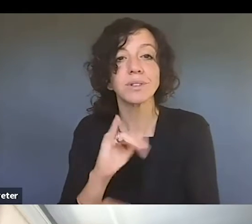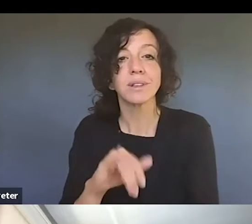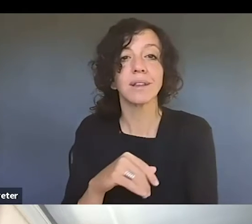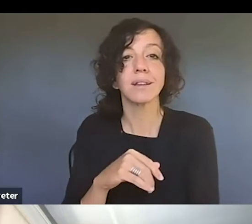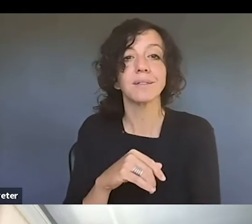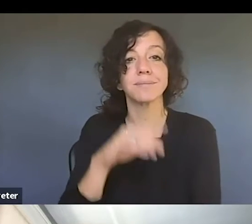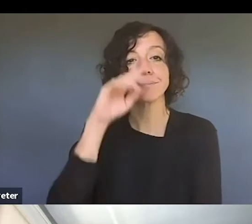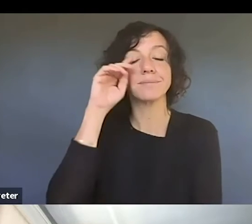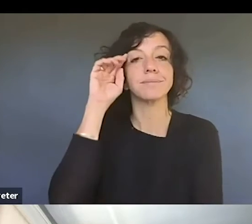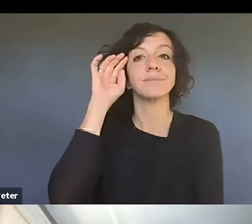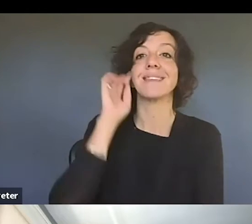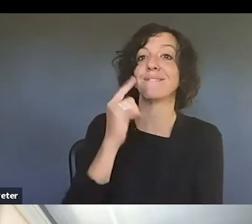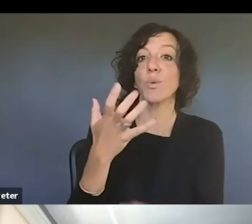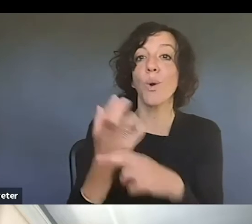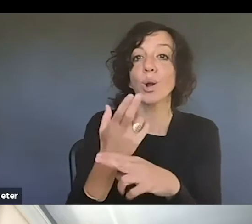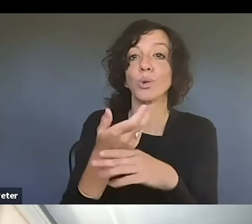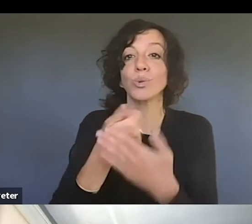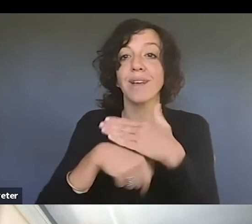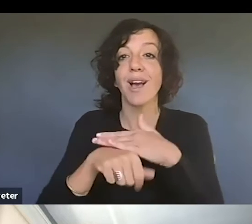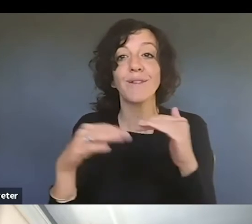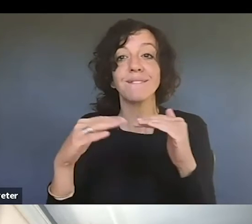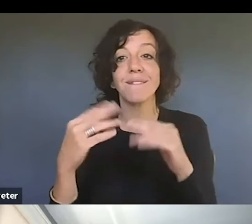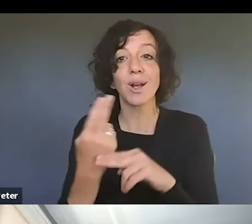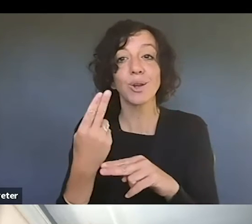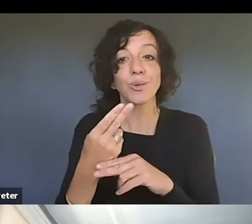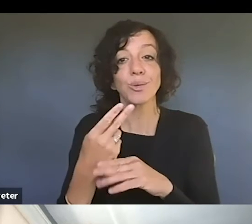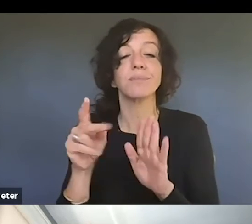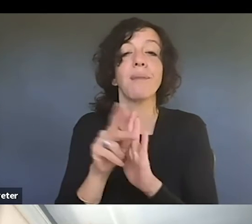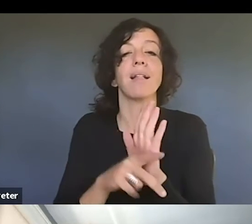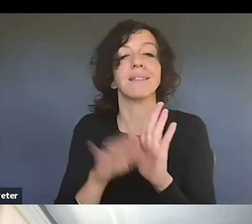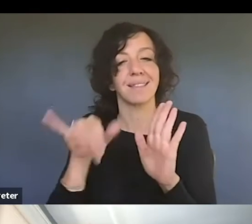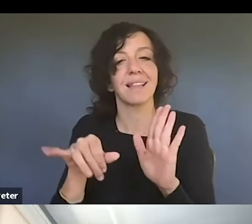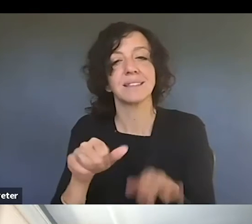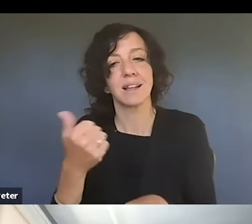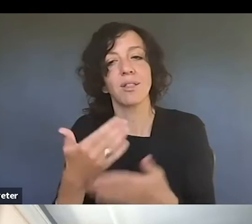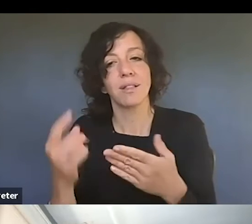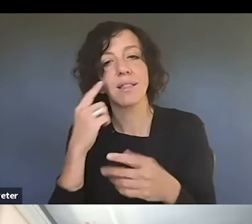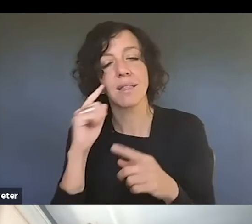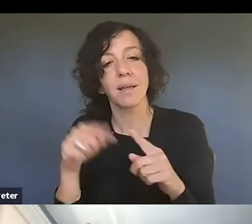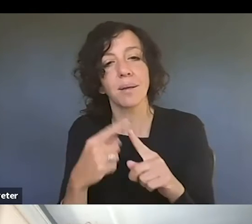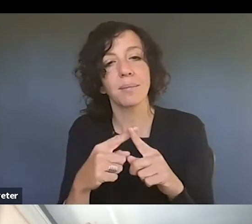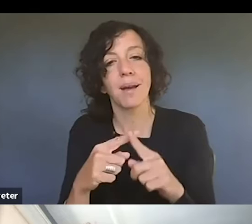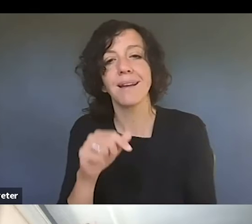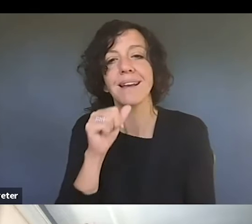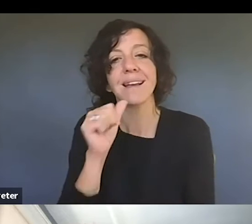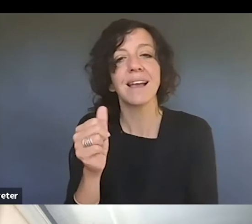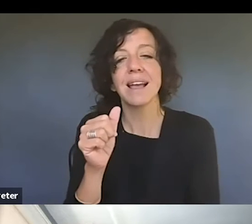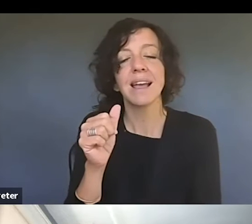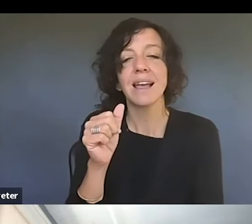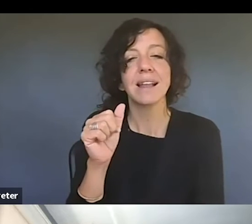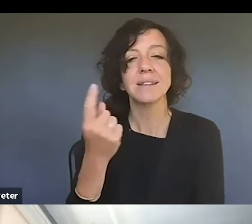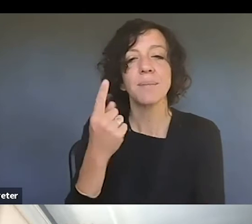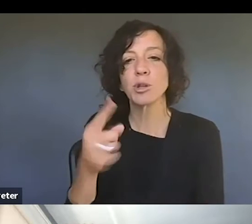that's another consideration, but you shouldn't automatically jump to, I found it, it's free to use without any legal